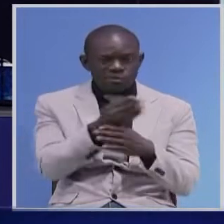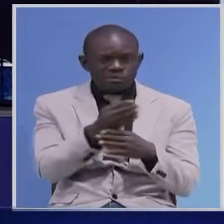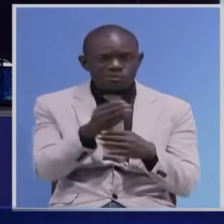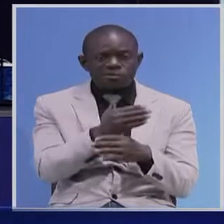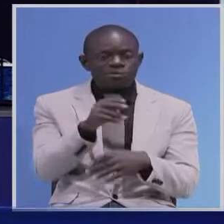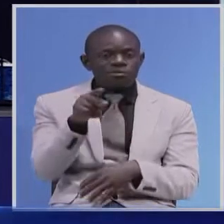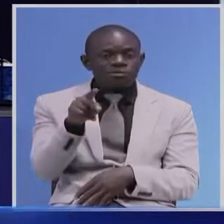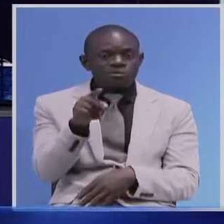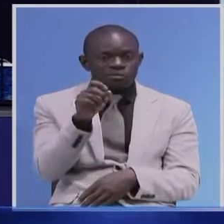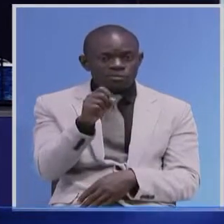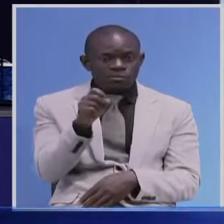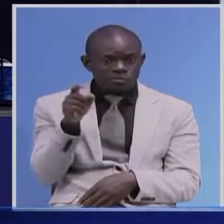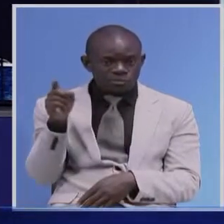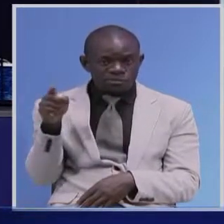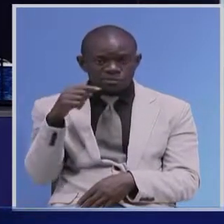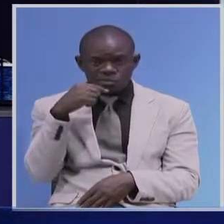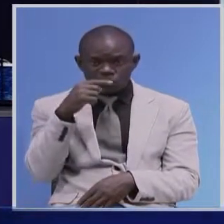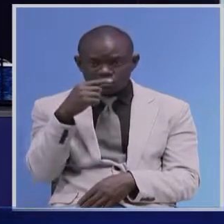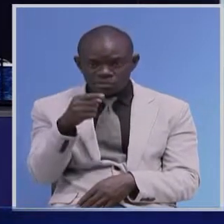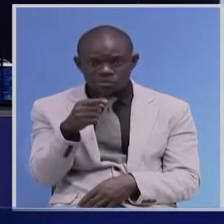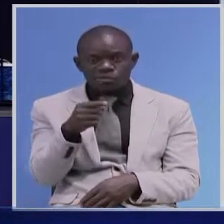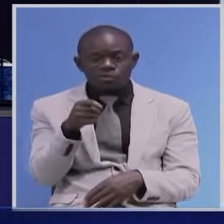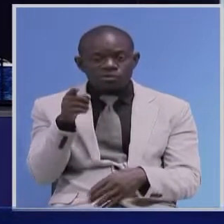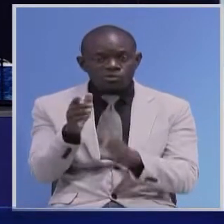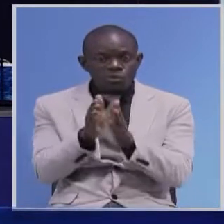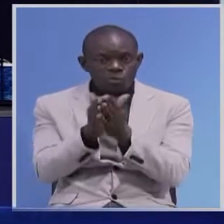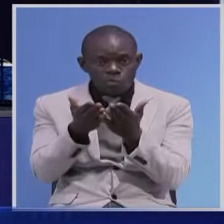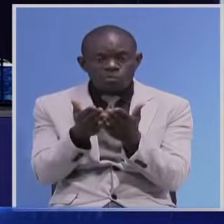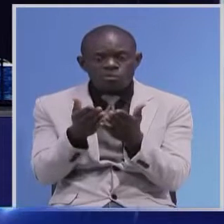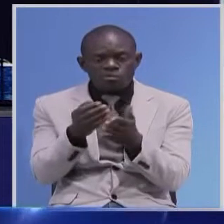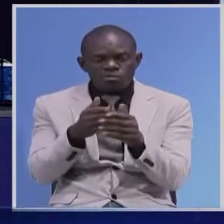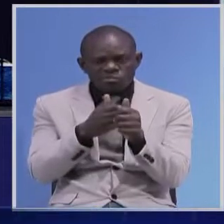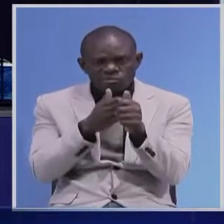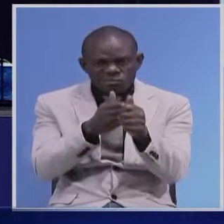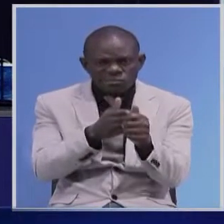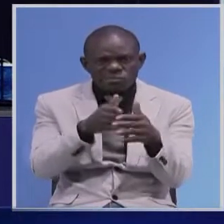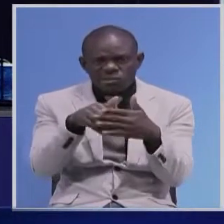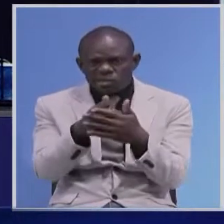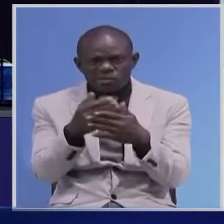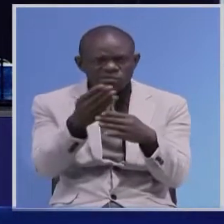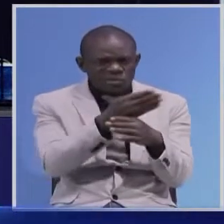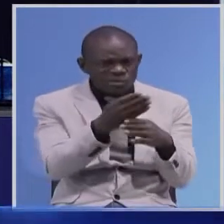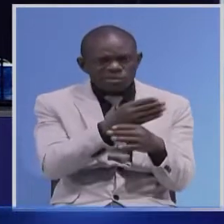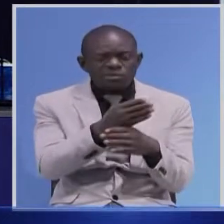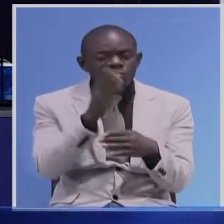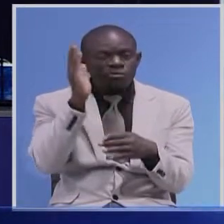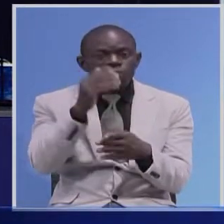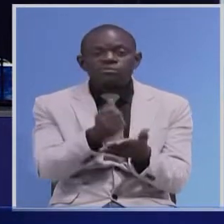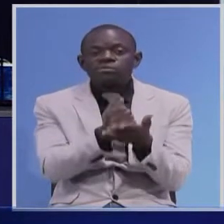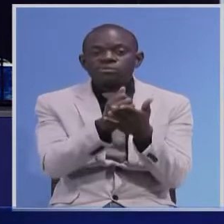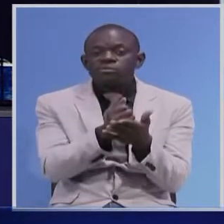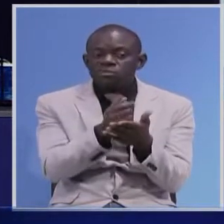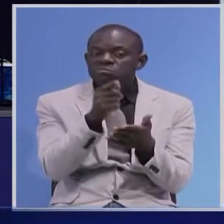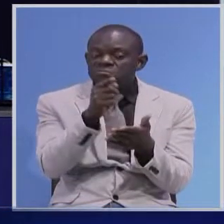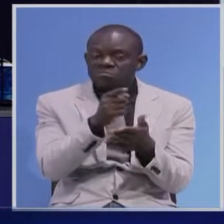says the trade-related manual will provide an overview of Zambia's trade policy in relation to the country's engagement